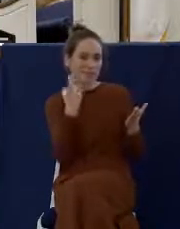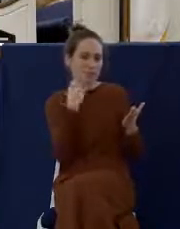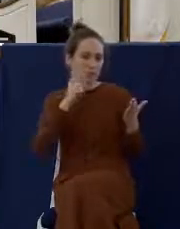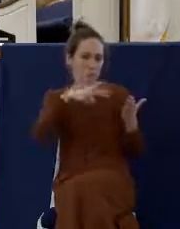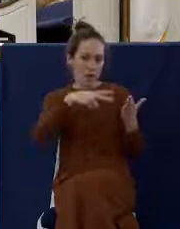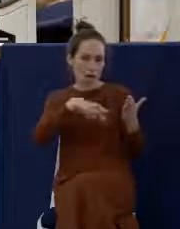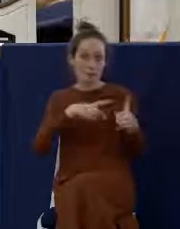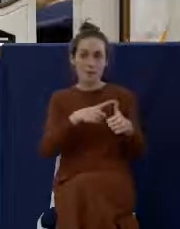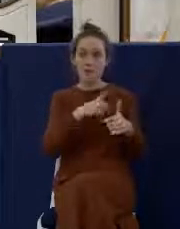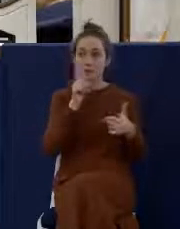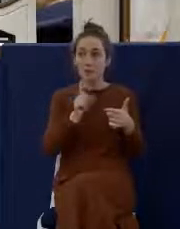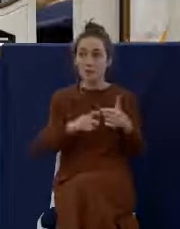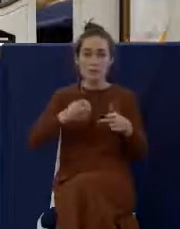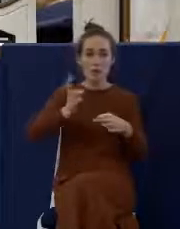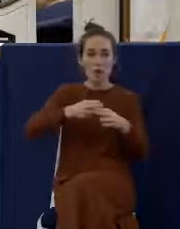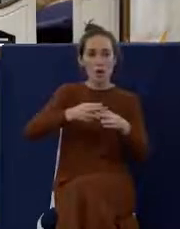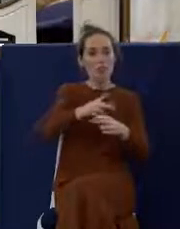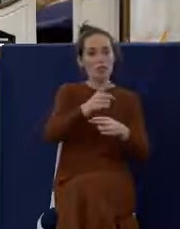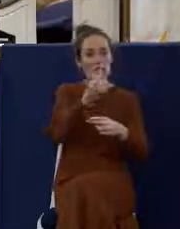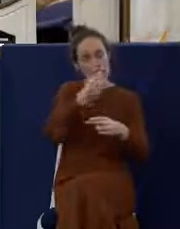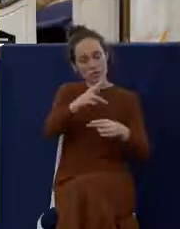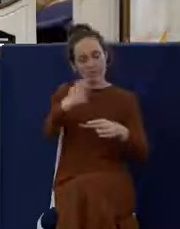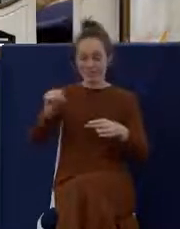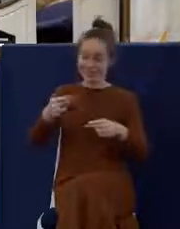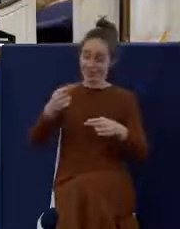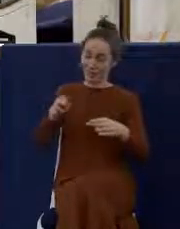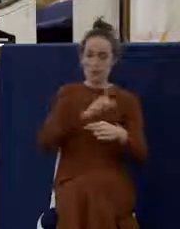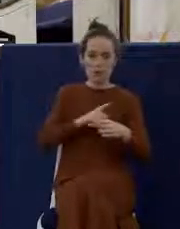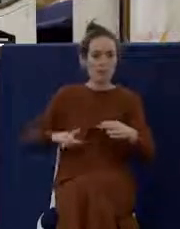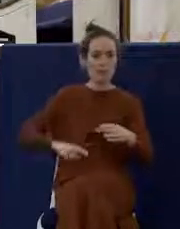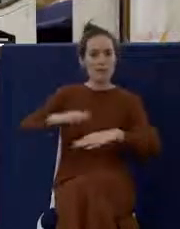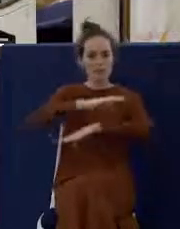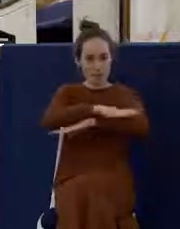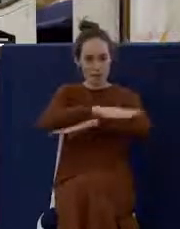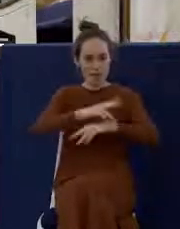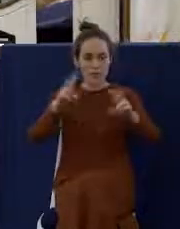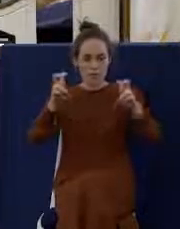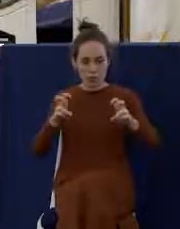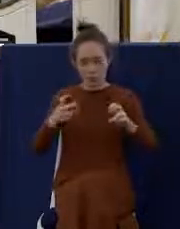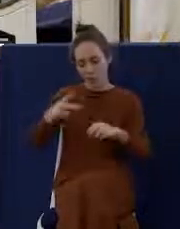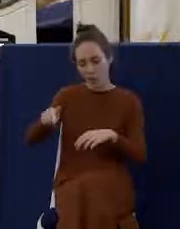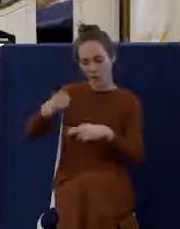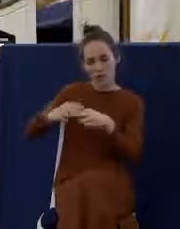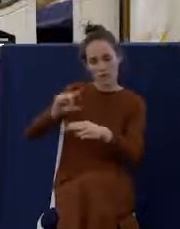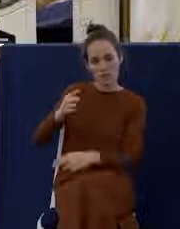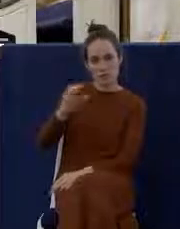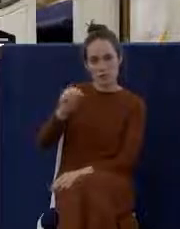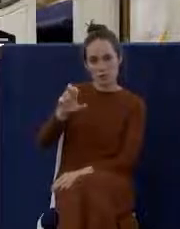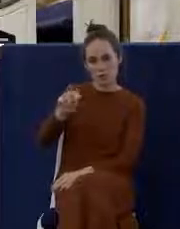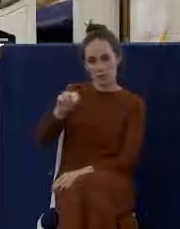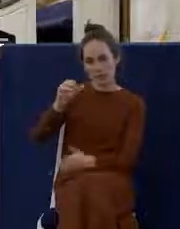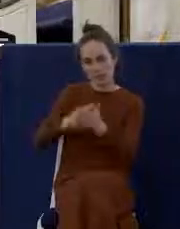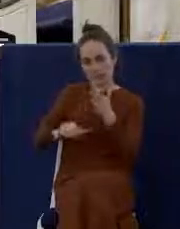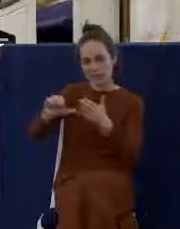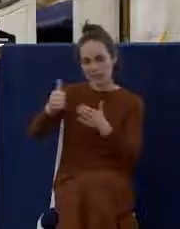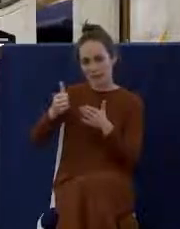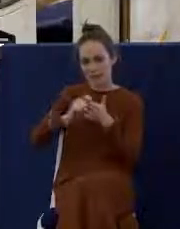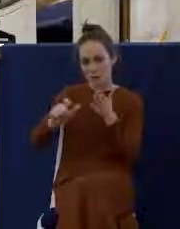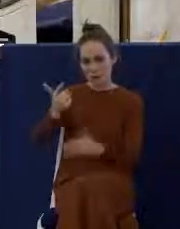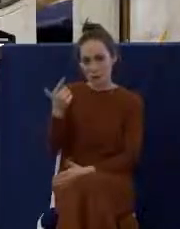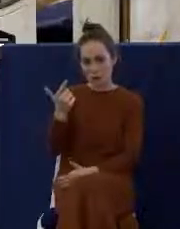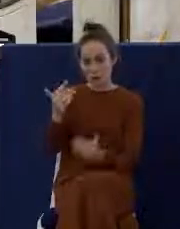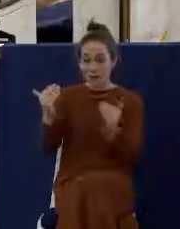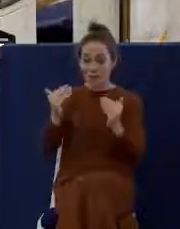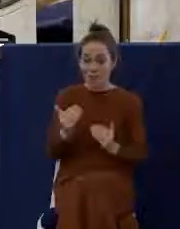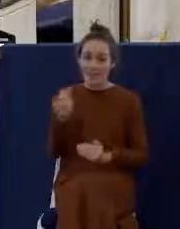It's called the Lord's Table. Paul calls it in 1 Corinthians 10, 21. The meal of the Lord's Supper